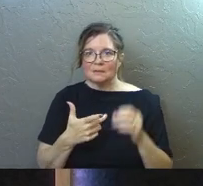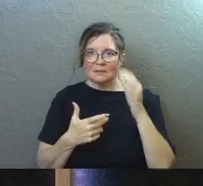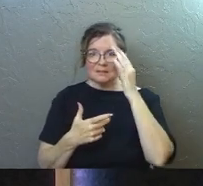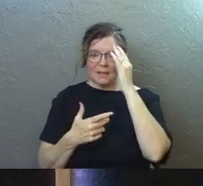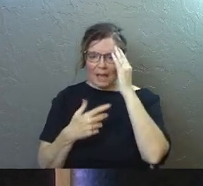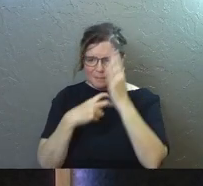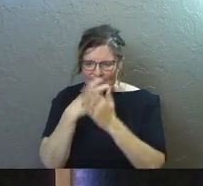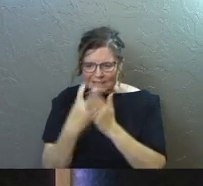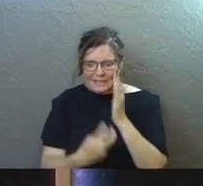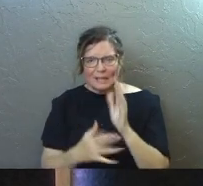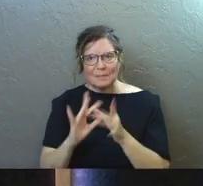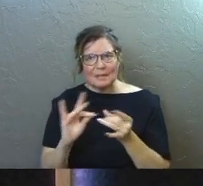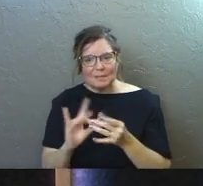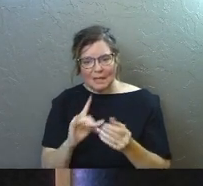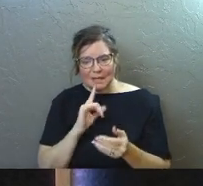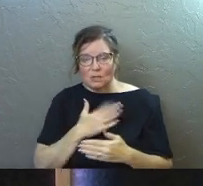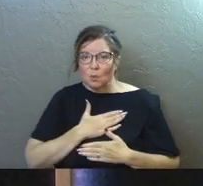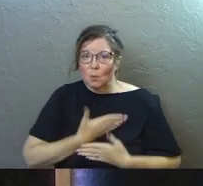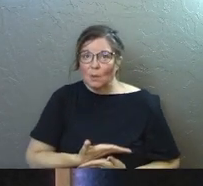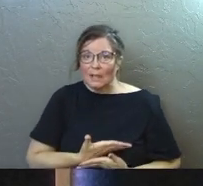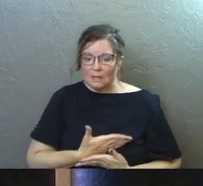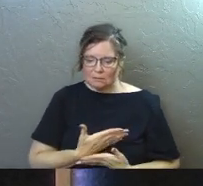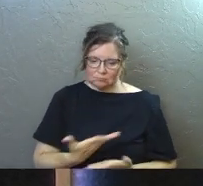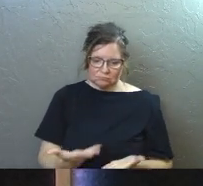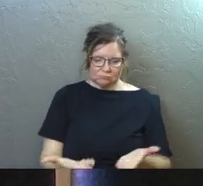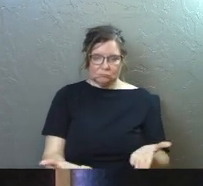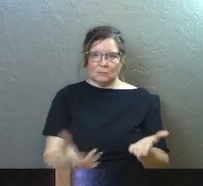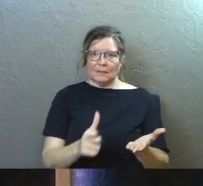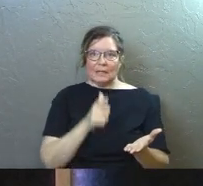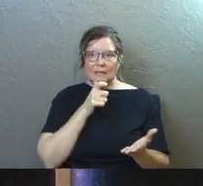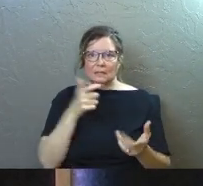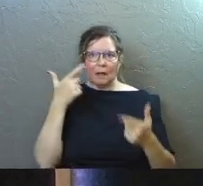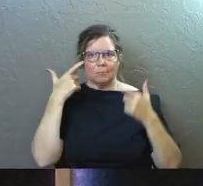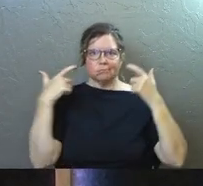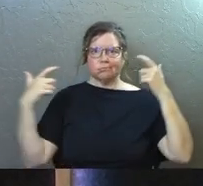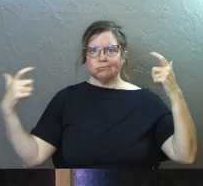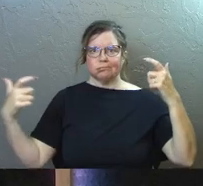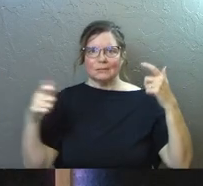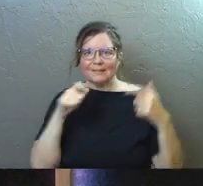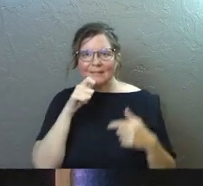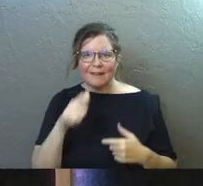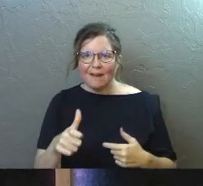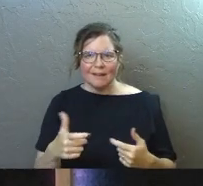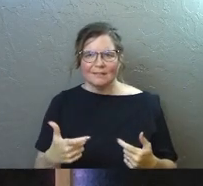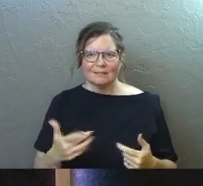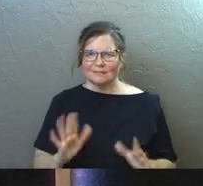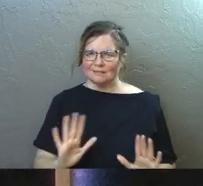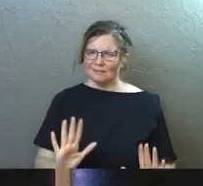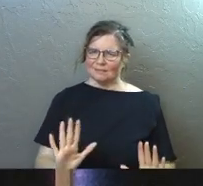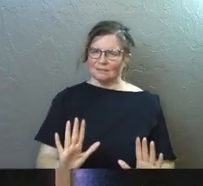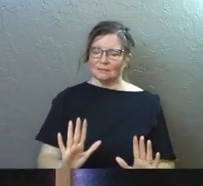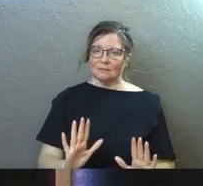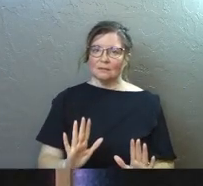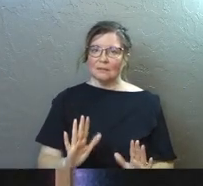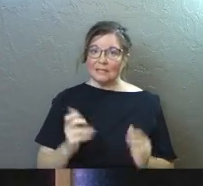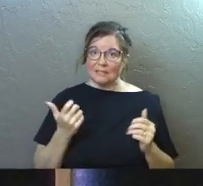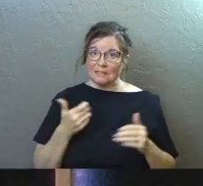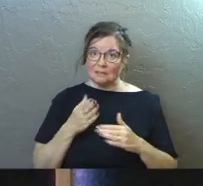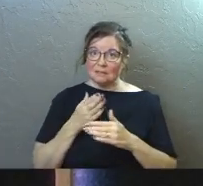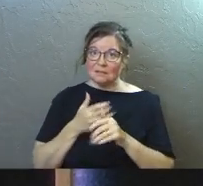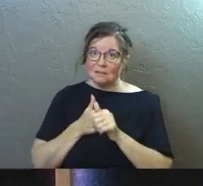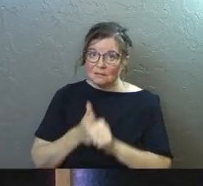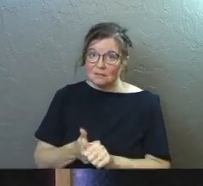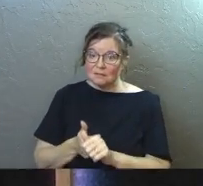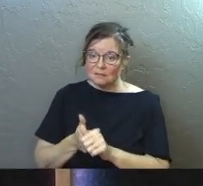dive deep into this passage. It's willing to yield to others. It's not egotistical and all on its own. It's submitted,